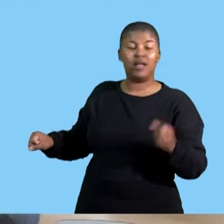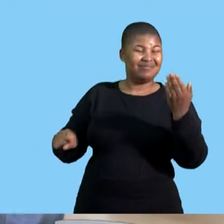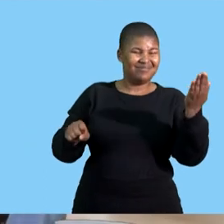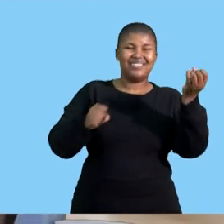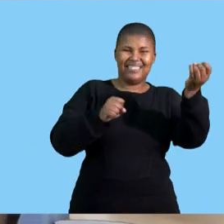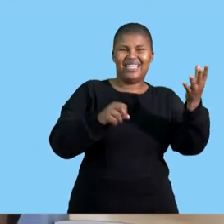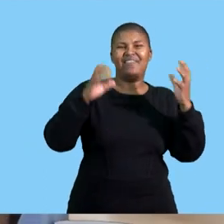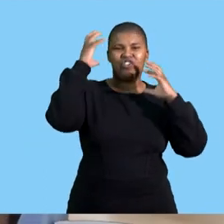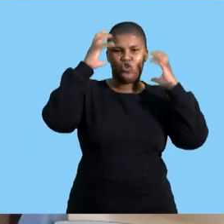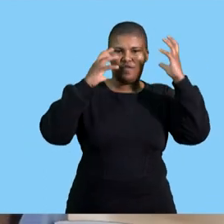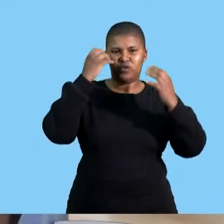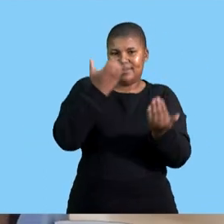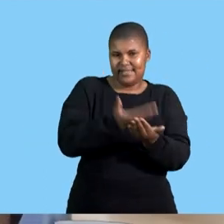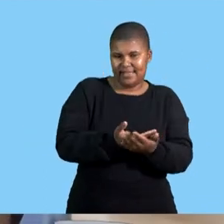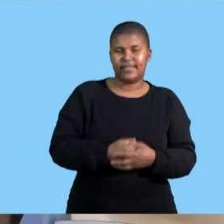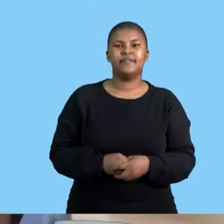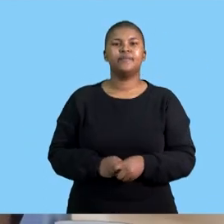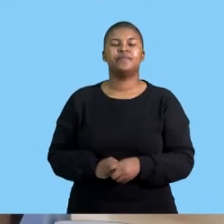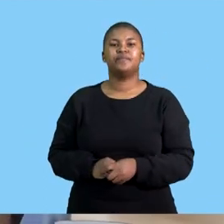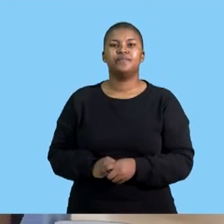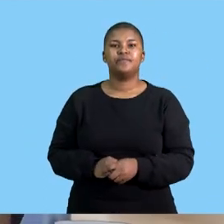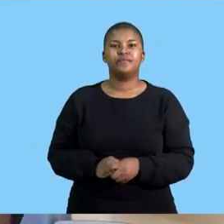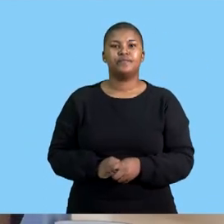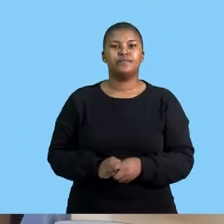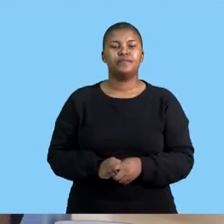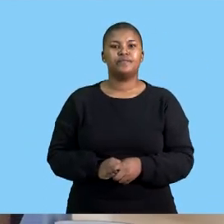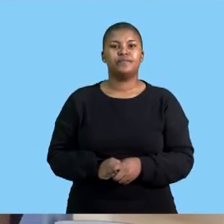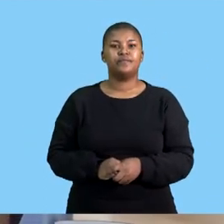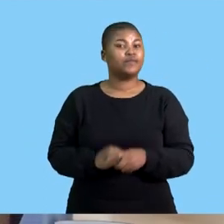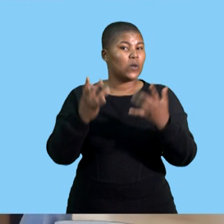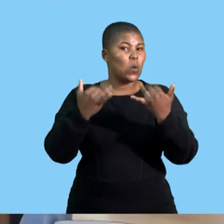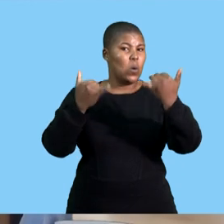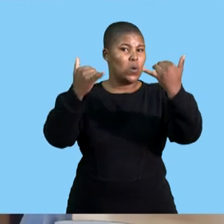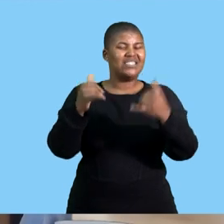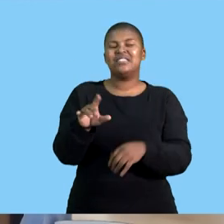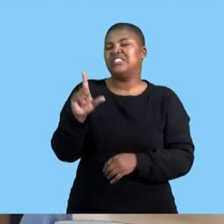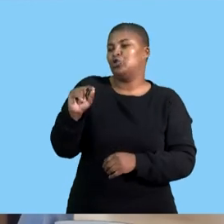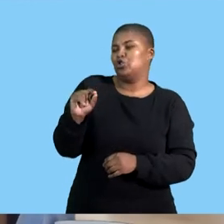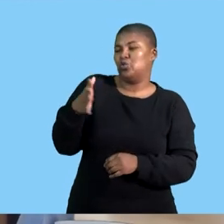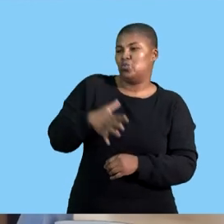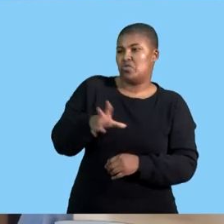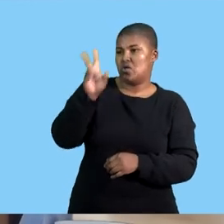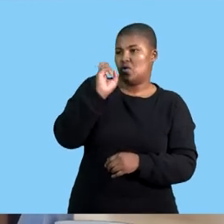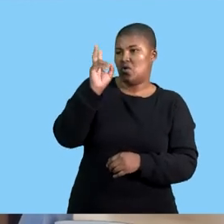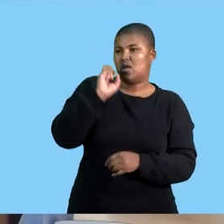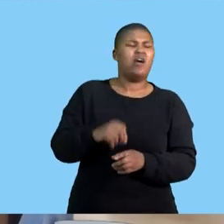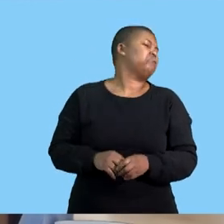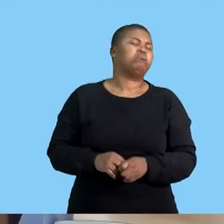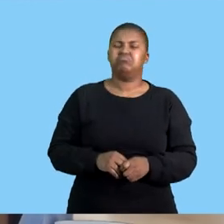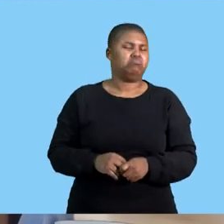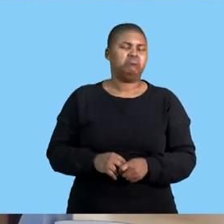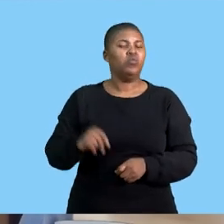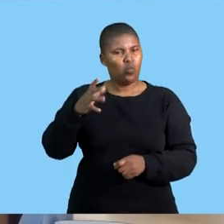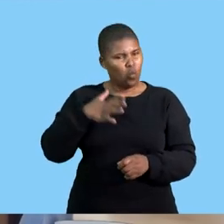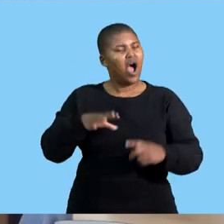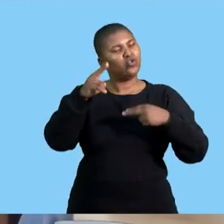and the audience will no longer be interested in what you are saying because you do not want to represent the presentation that you have done but instead